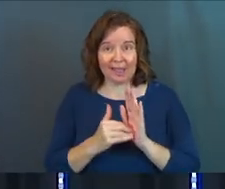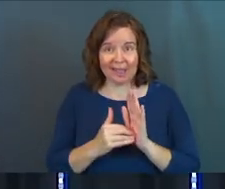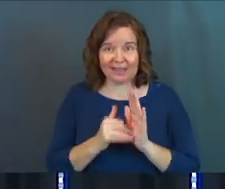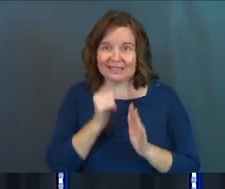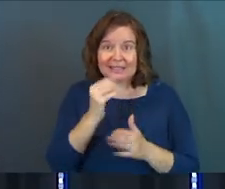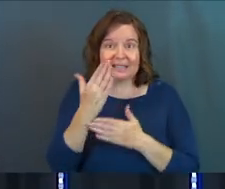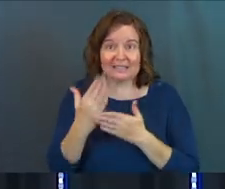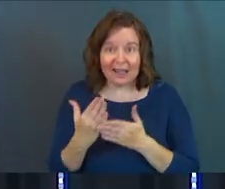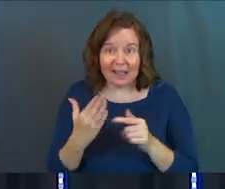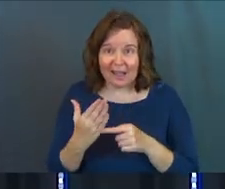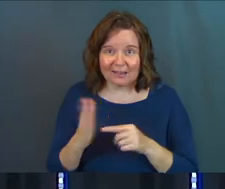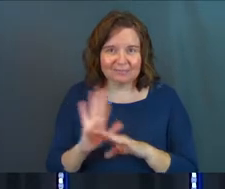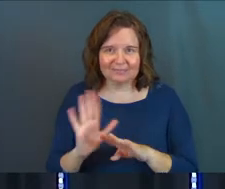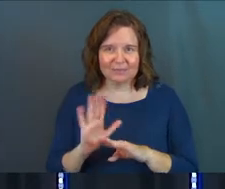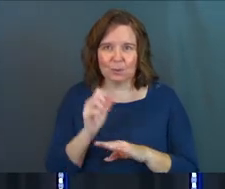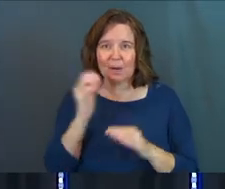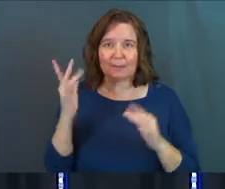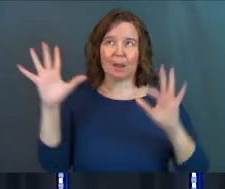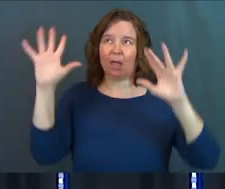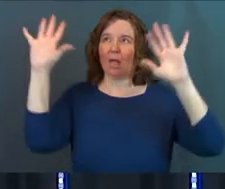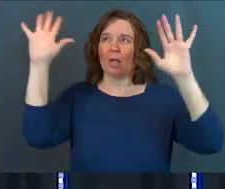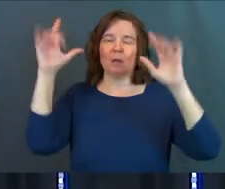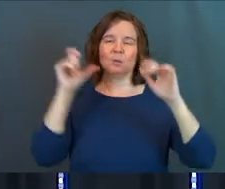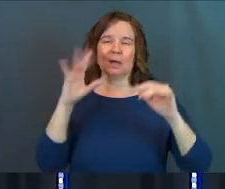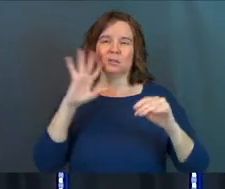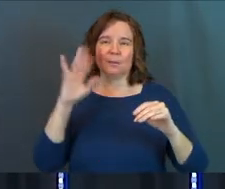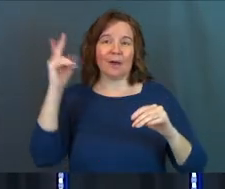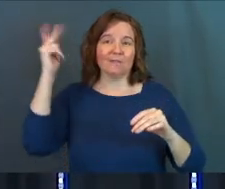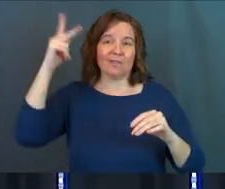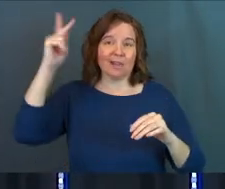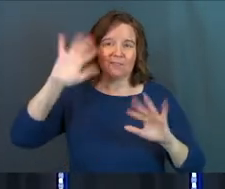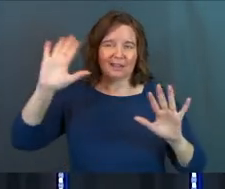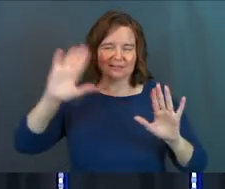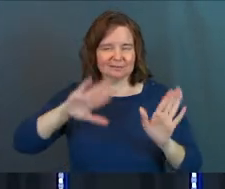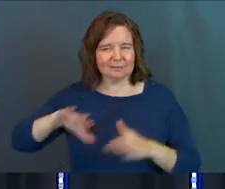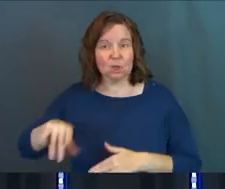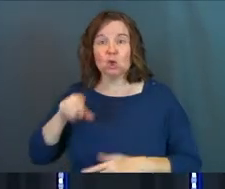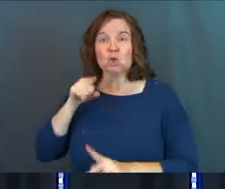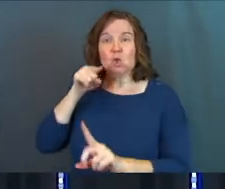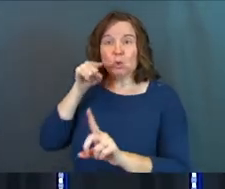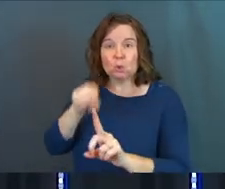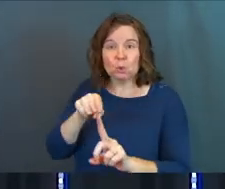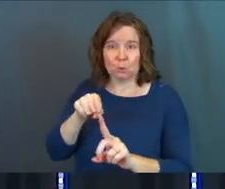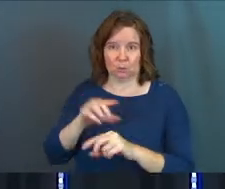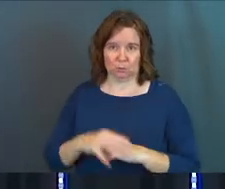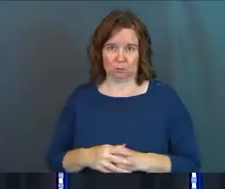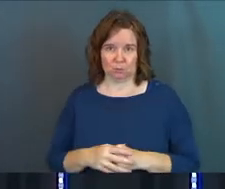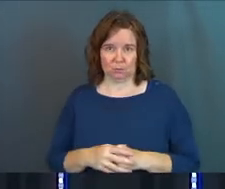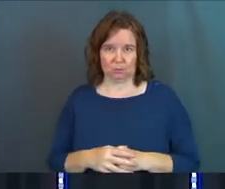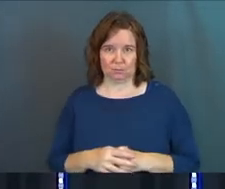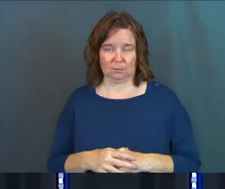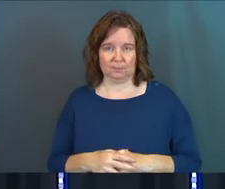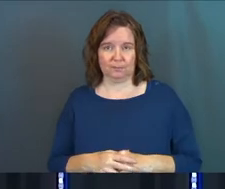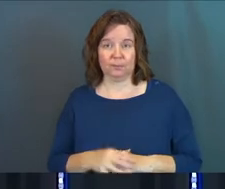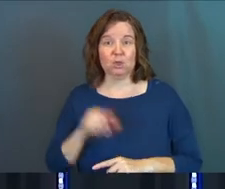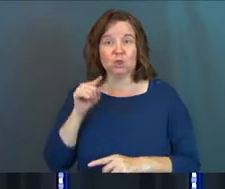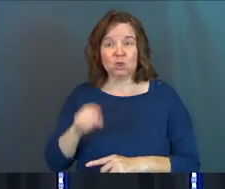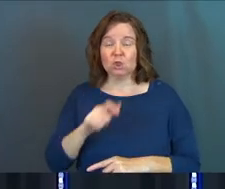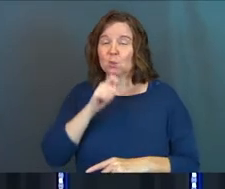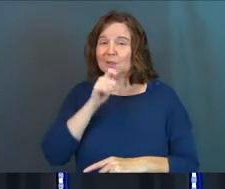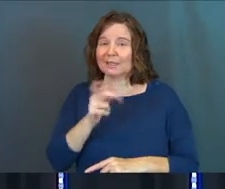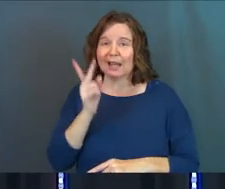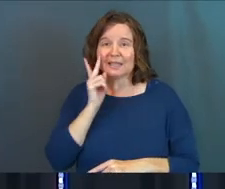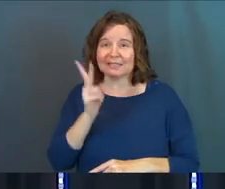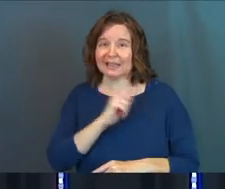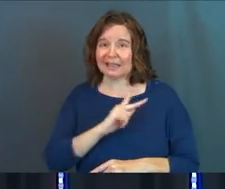Nicodemus. We're not up here in the clouds. We're not talking philosophy. He says, you, you will